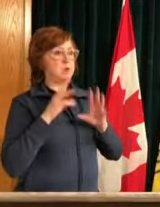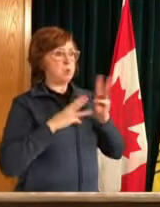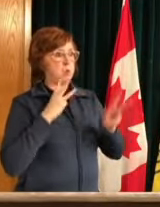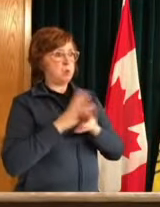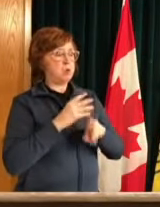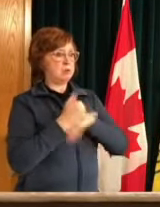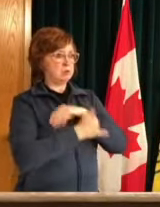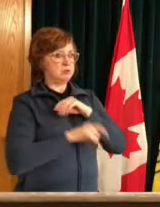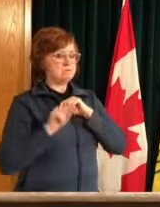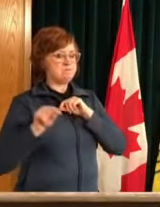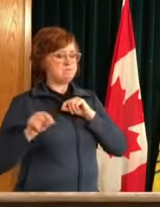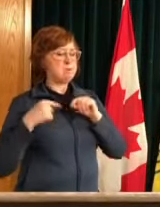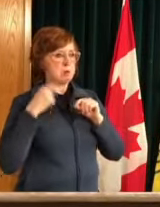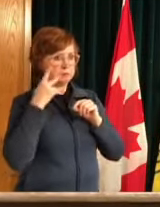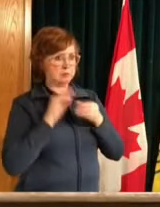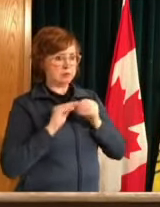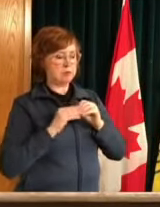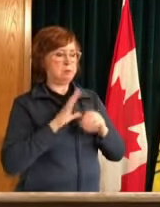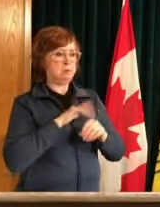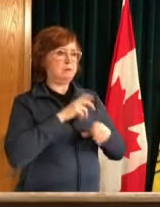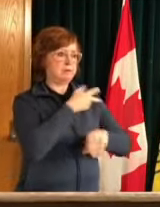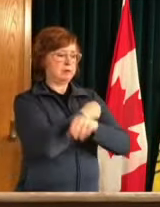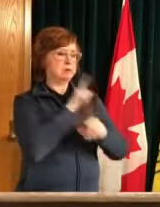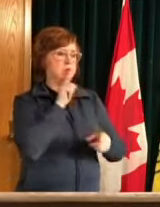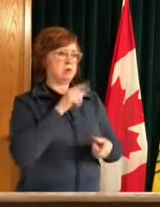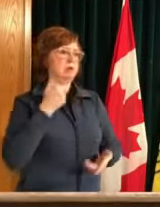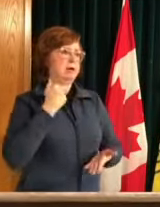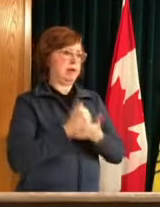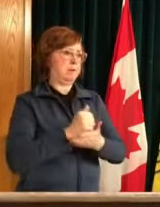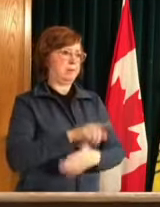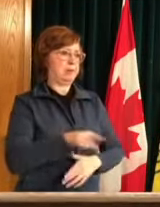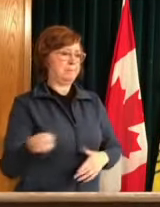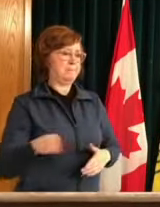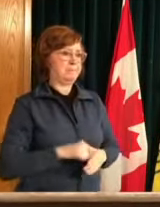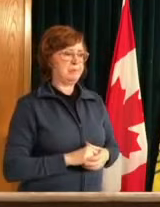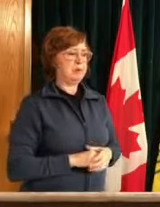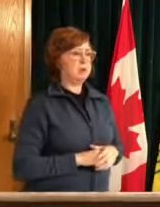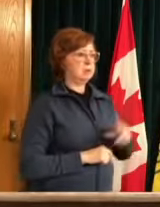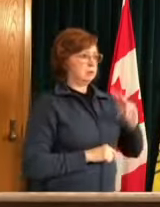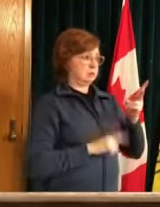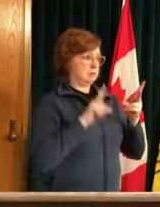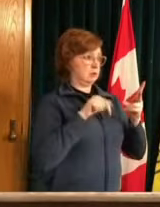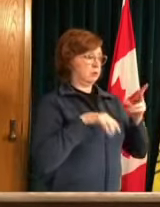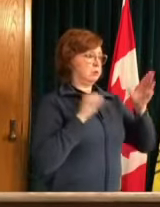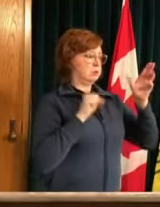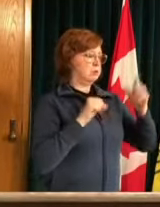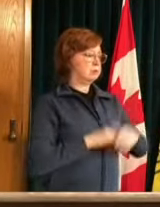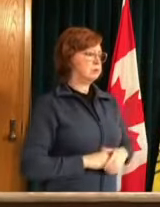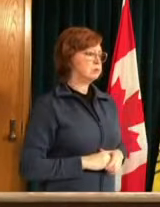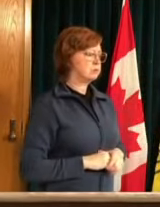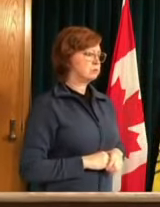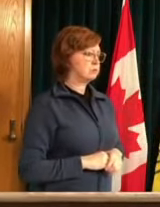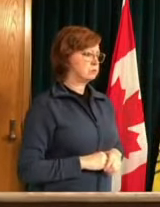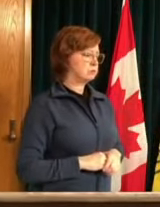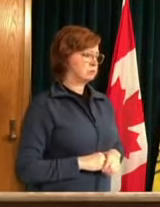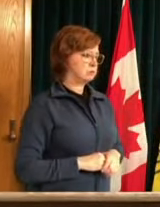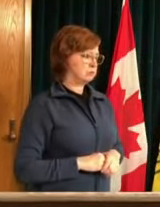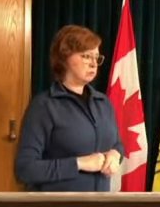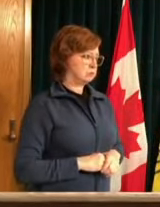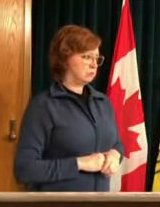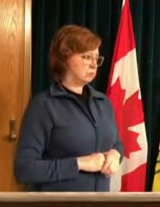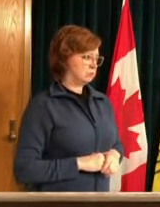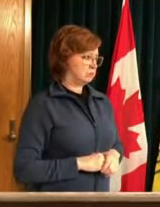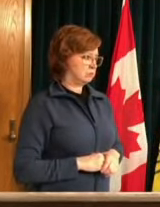follow-up anna yes i'm just hoping you know with that in mind can you just provide a bit more detail on